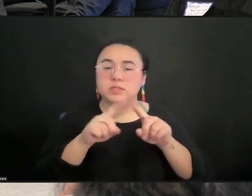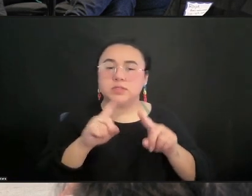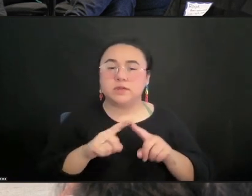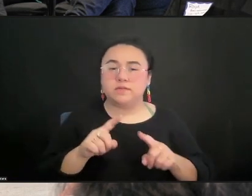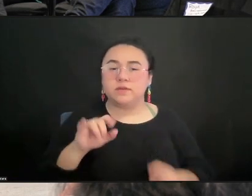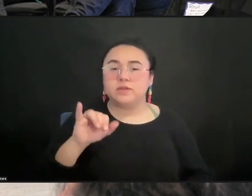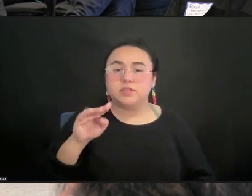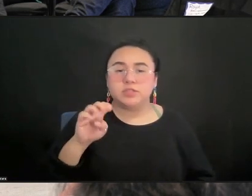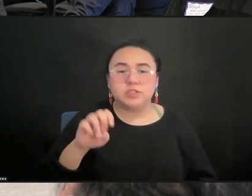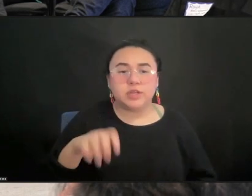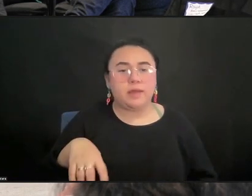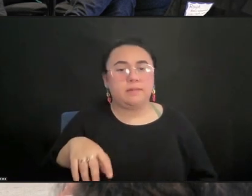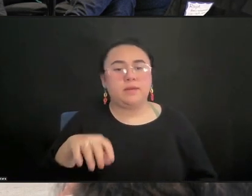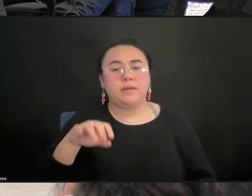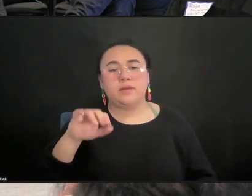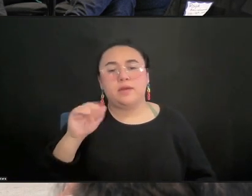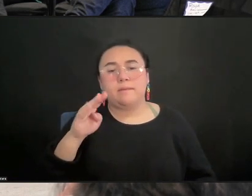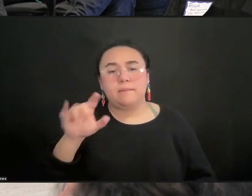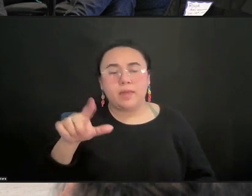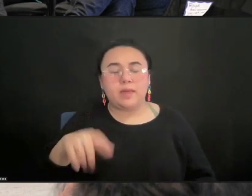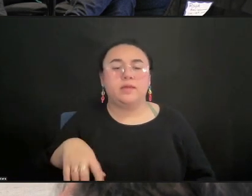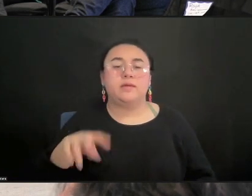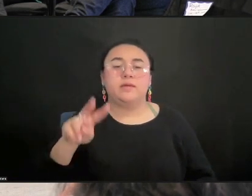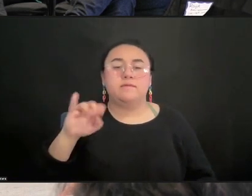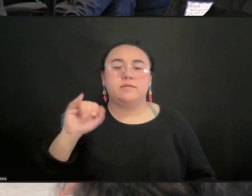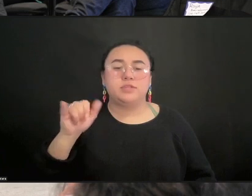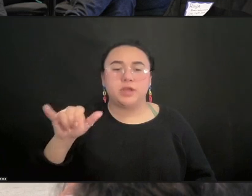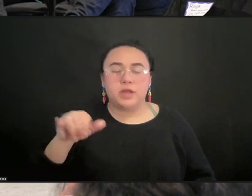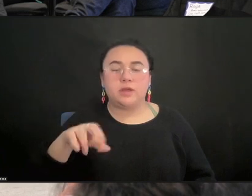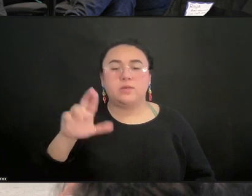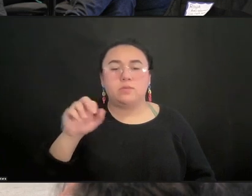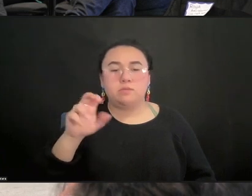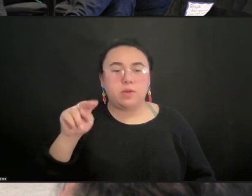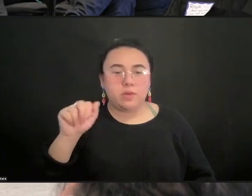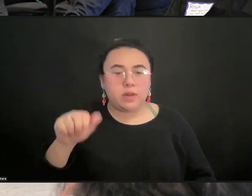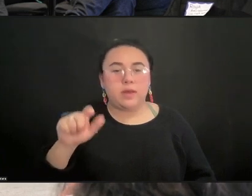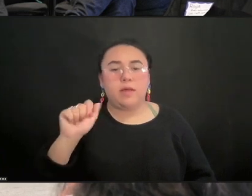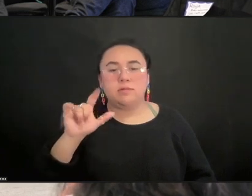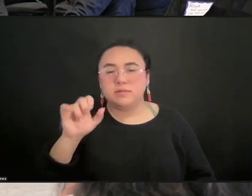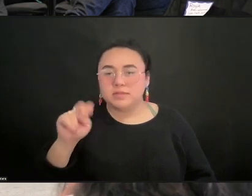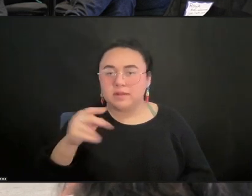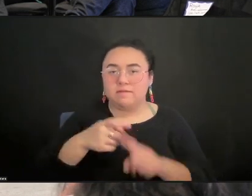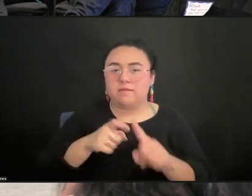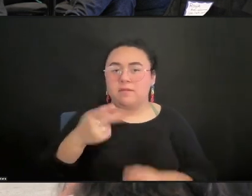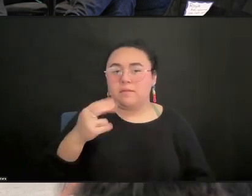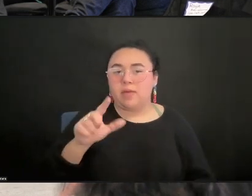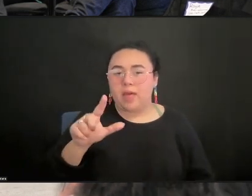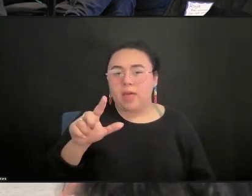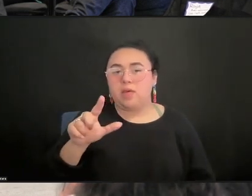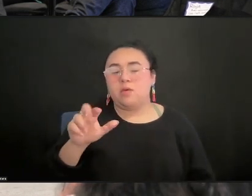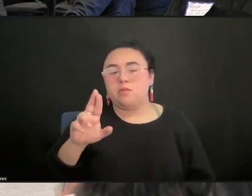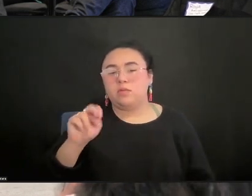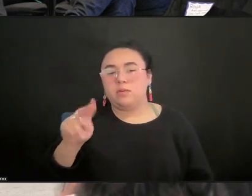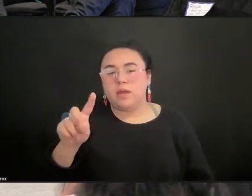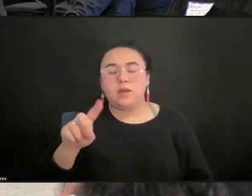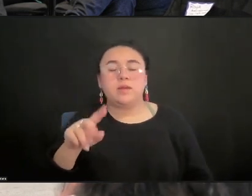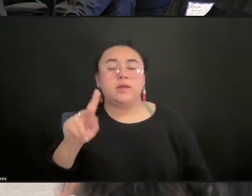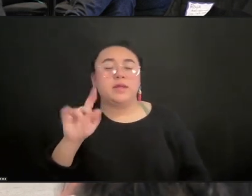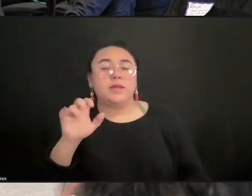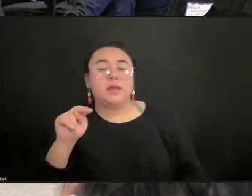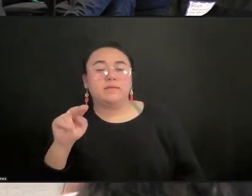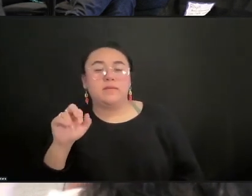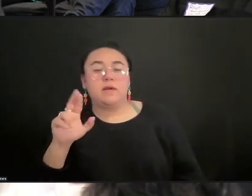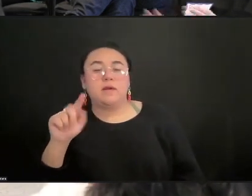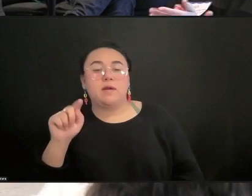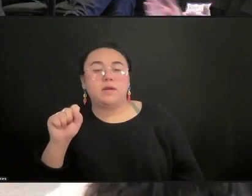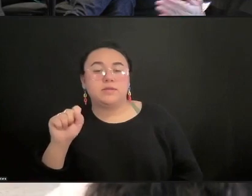Abigail, Sierra, Joshua, Vijay, Ramona, and Allison at HowlRound, and Kevin at ArtsEmerson. Will I ask you to please join me in a round